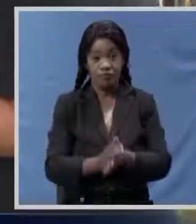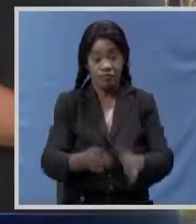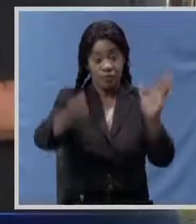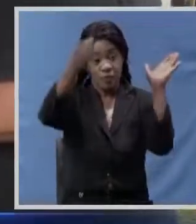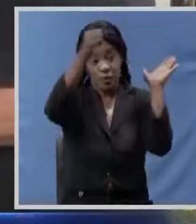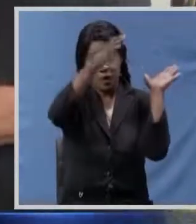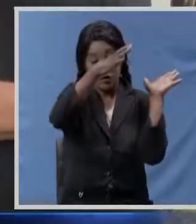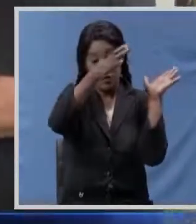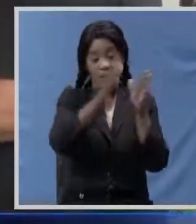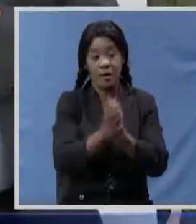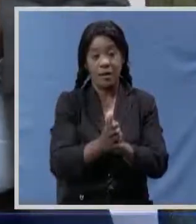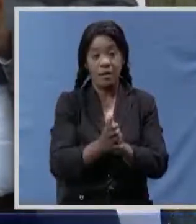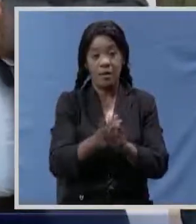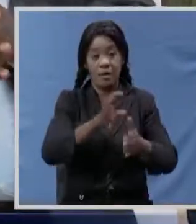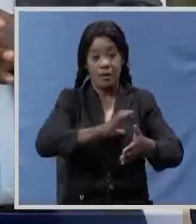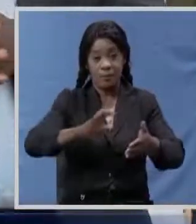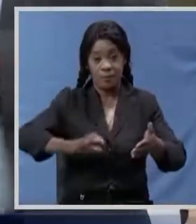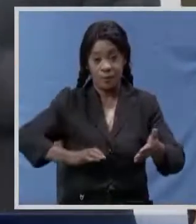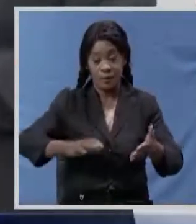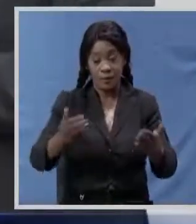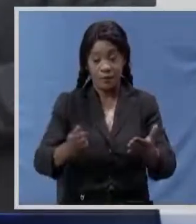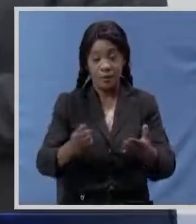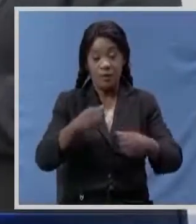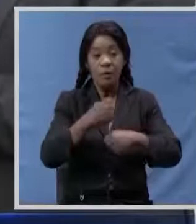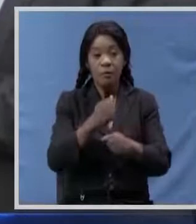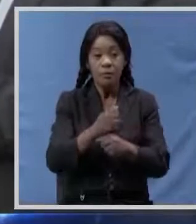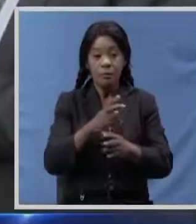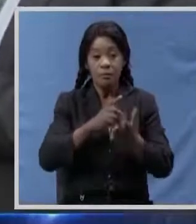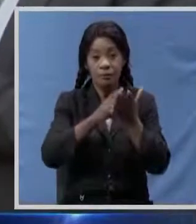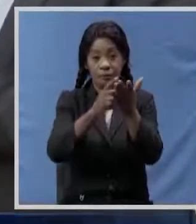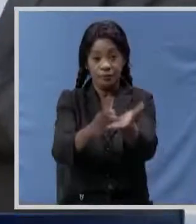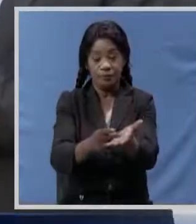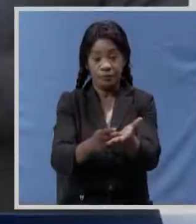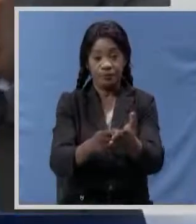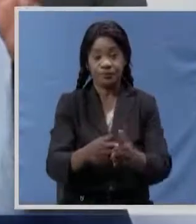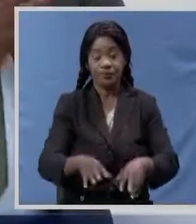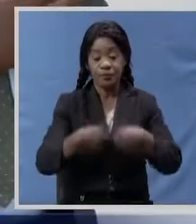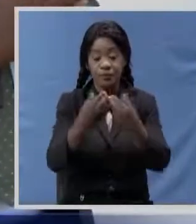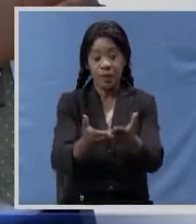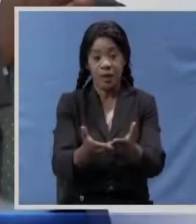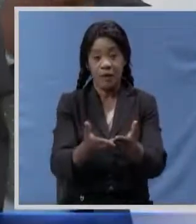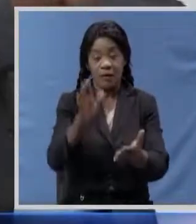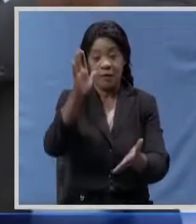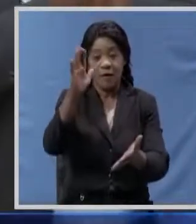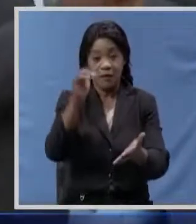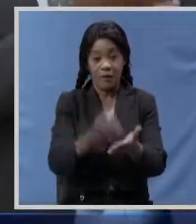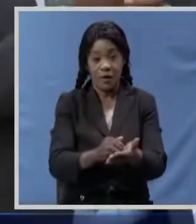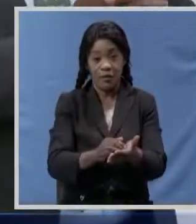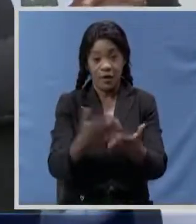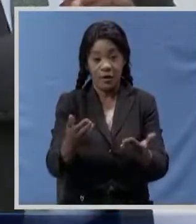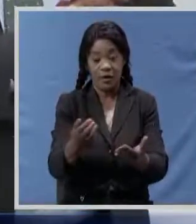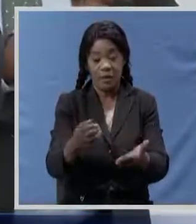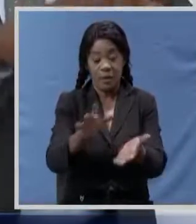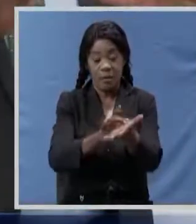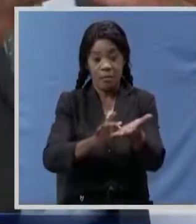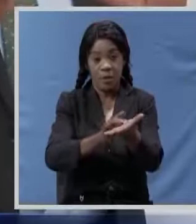who gave solar lights while prudential insurance offered protection benefits for 5,000 medical professionals who